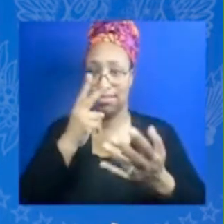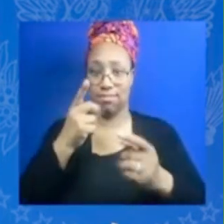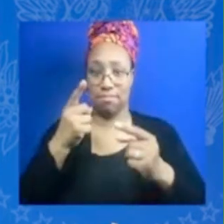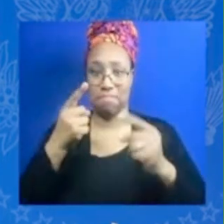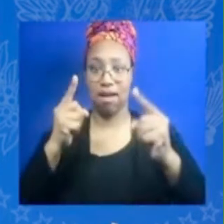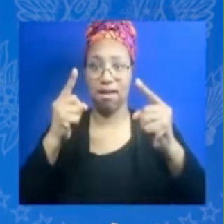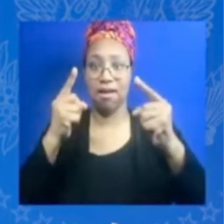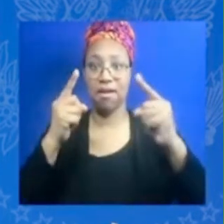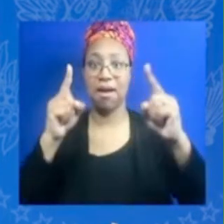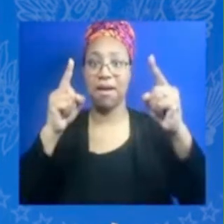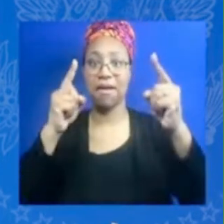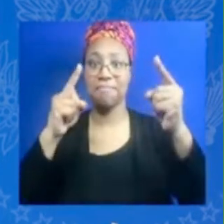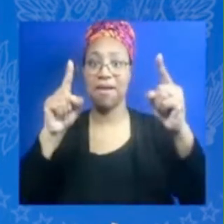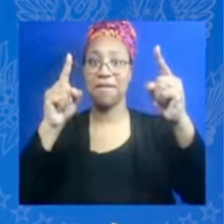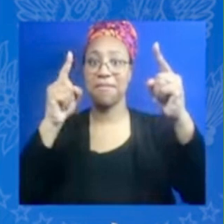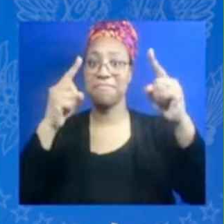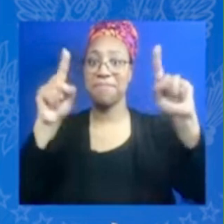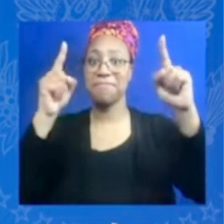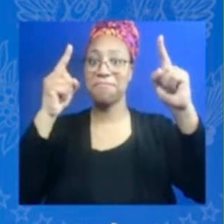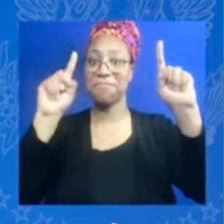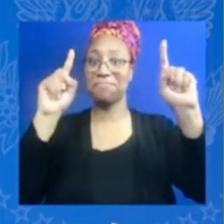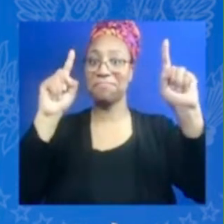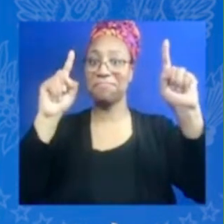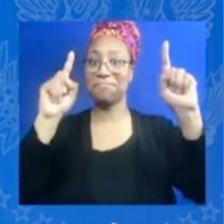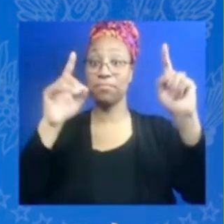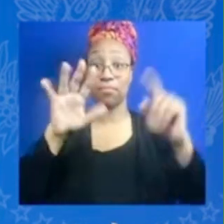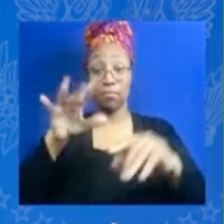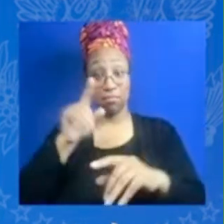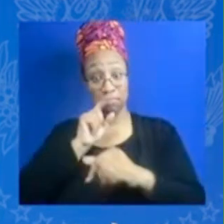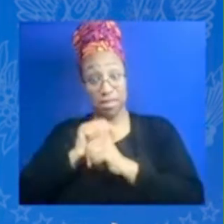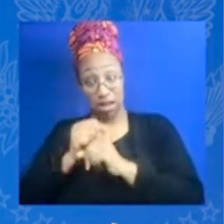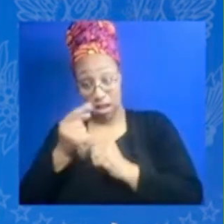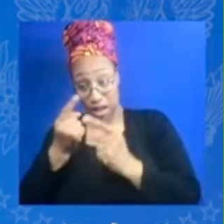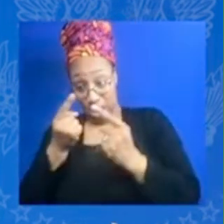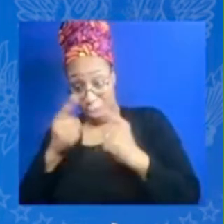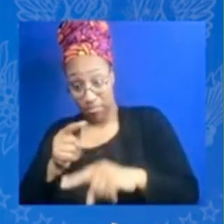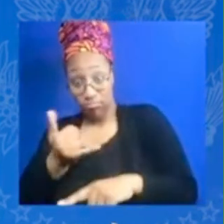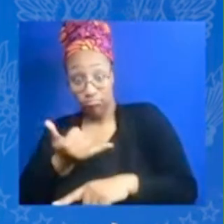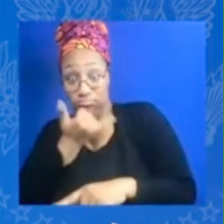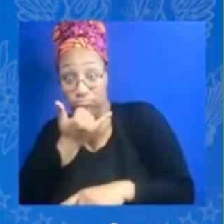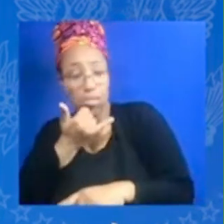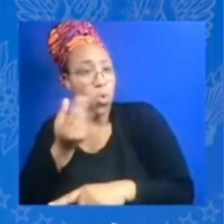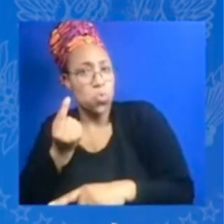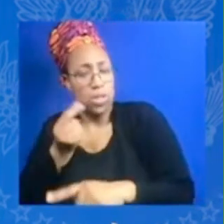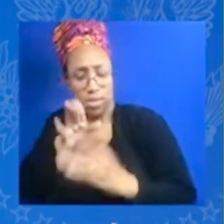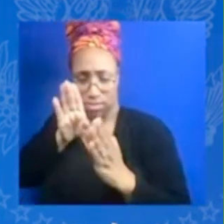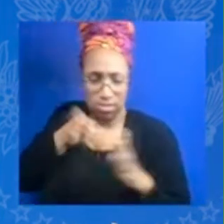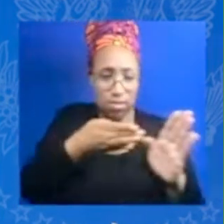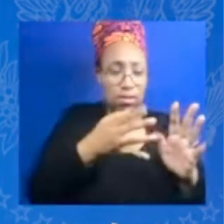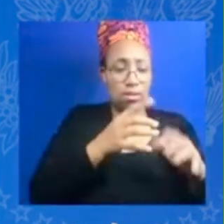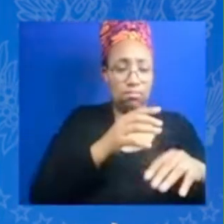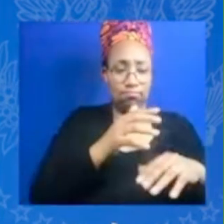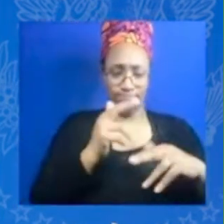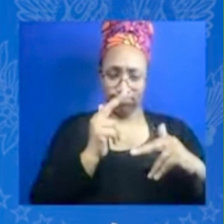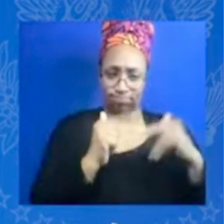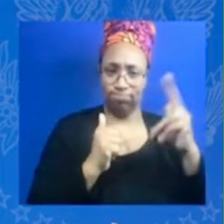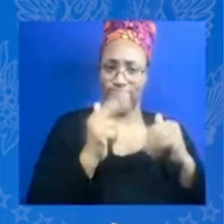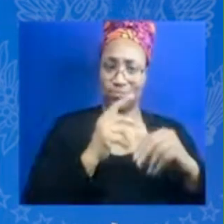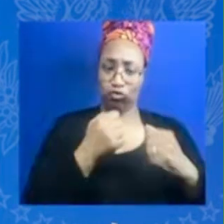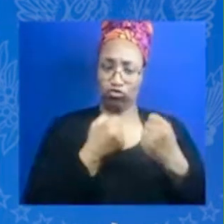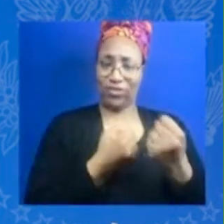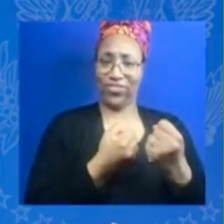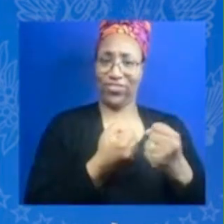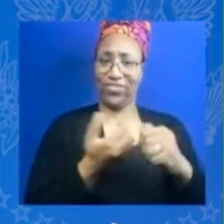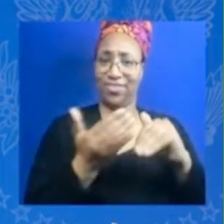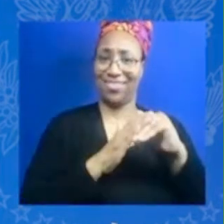something went wrong i was able to build more armor or more knowledge that allowed me to persevere